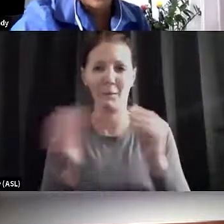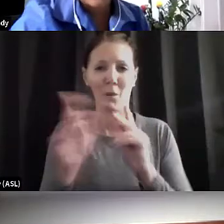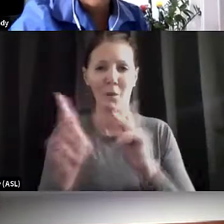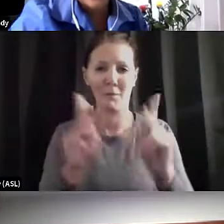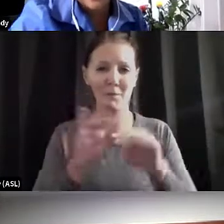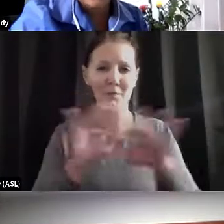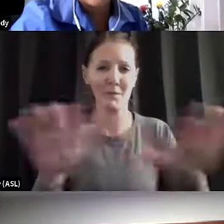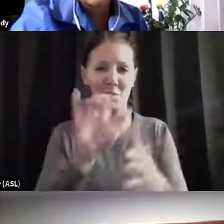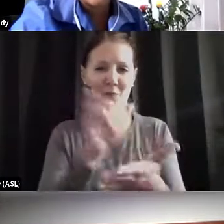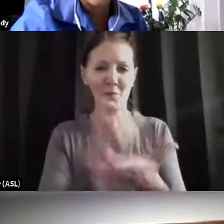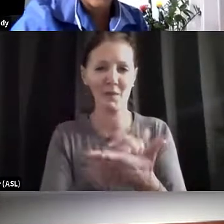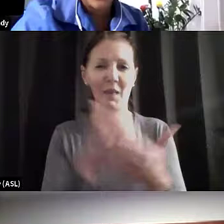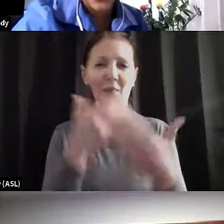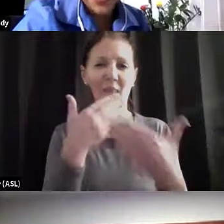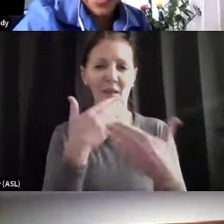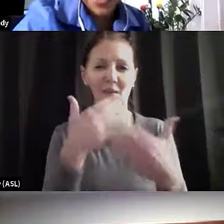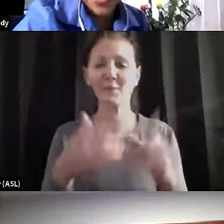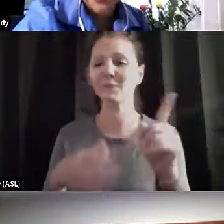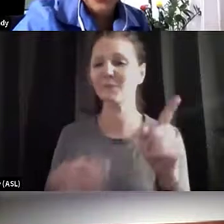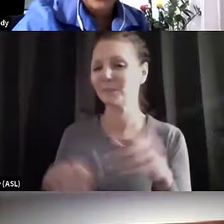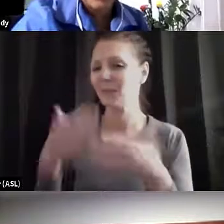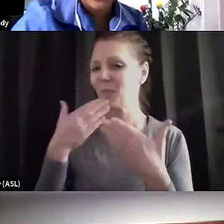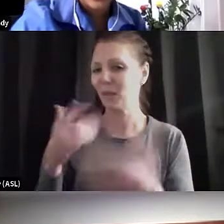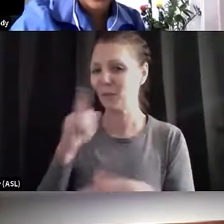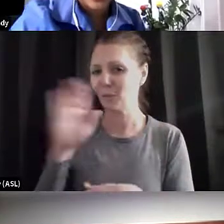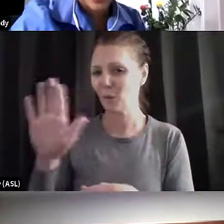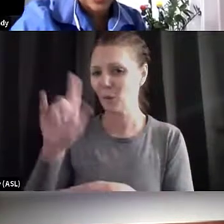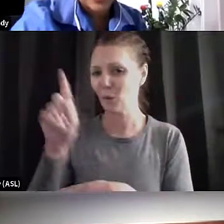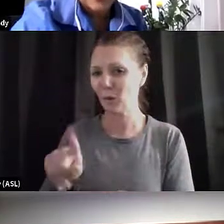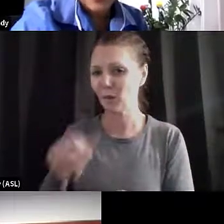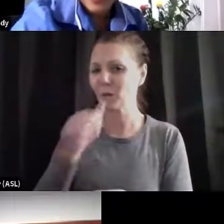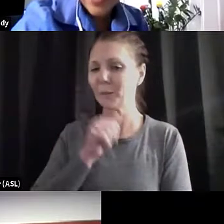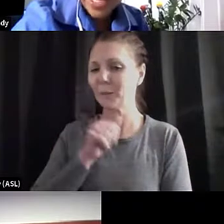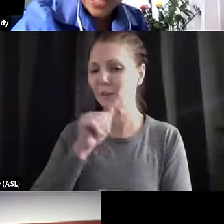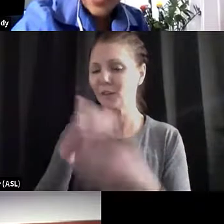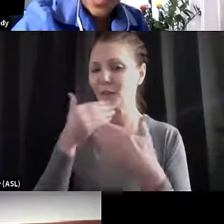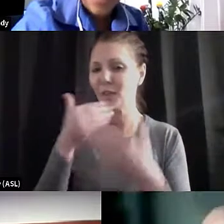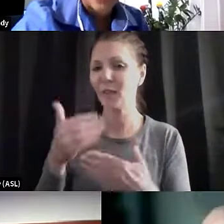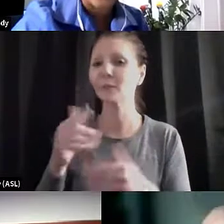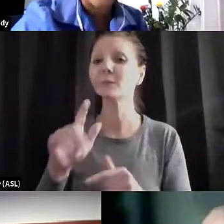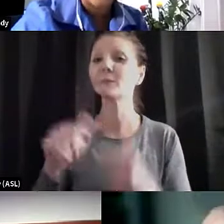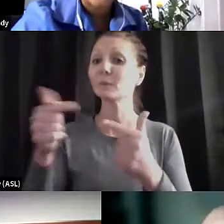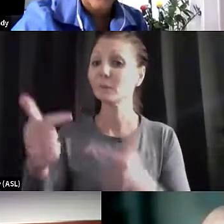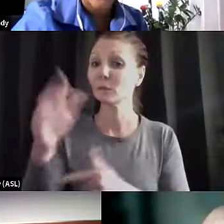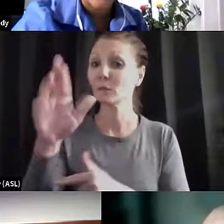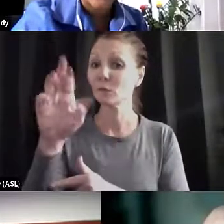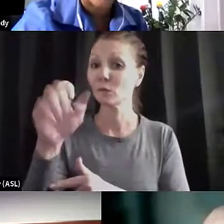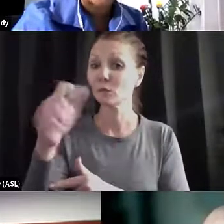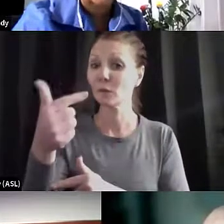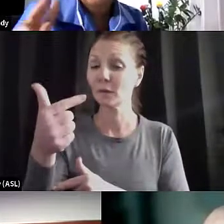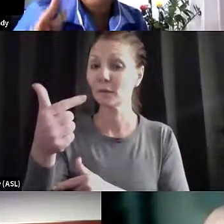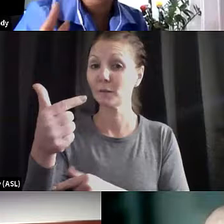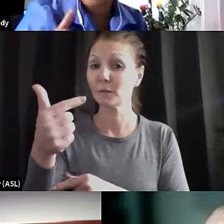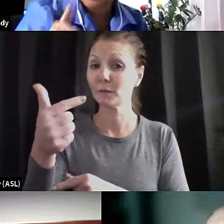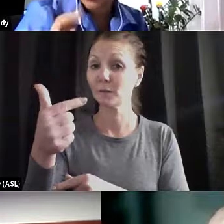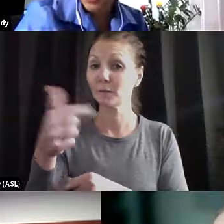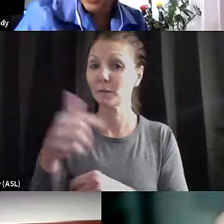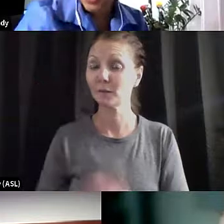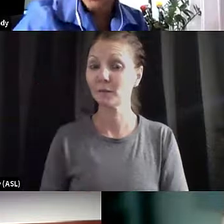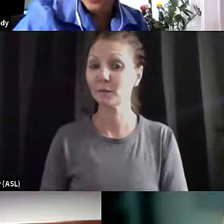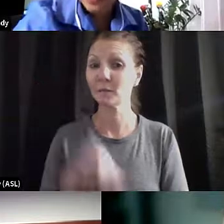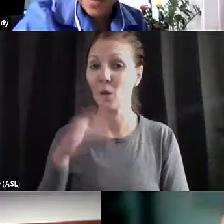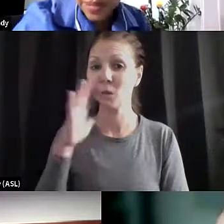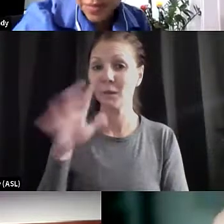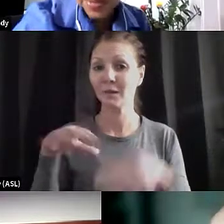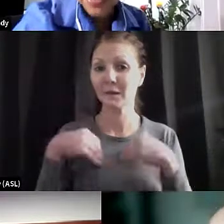you very much. Okay, thank you so much for your question and for your patience. Thank you. Greg, I'm going to actually take two more